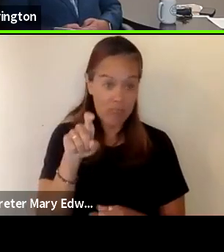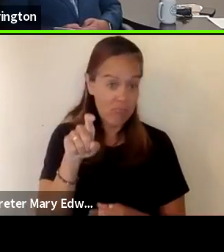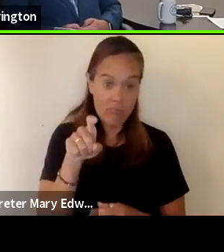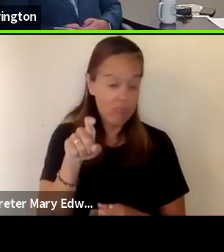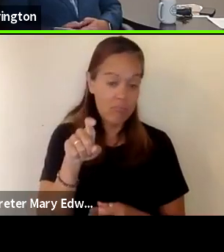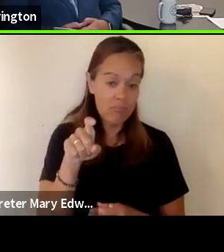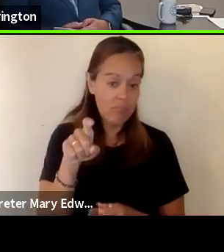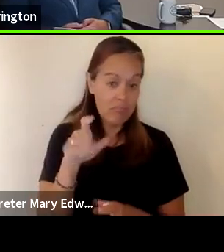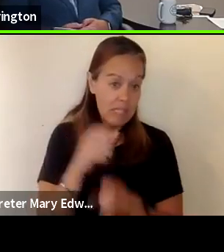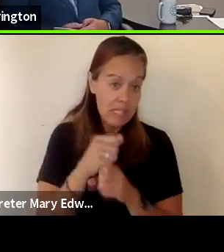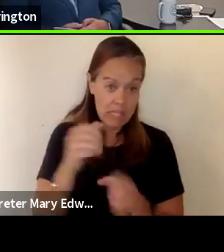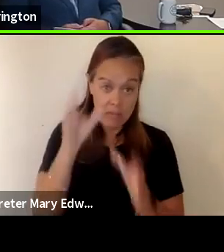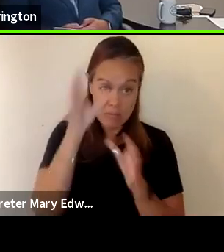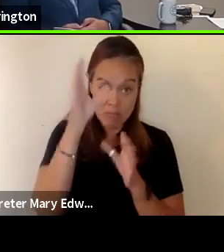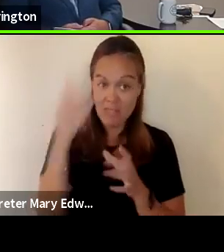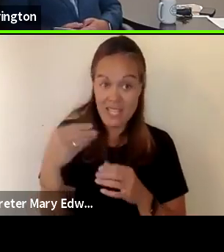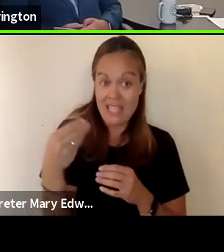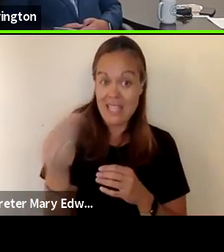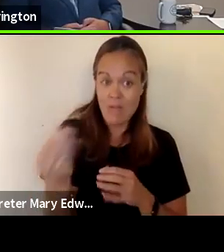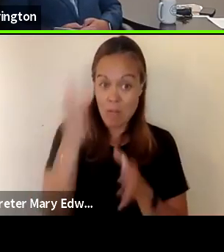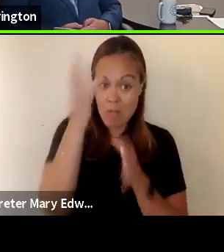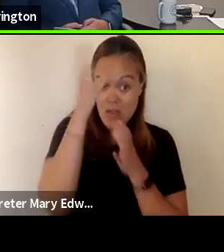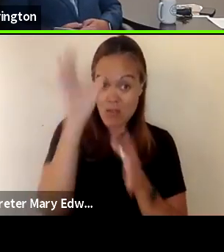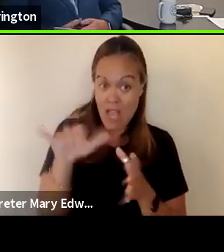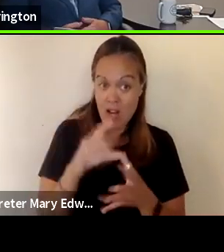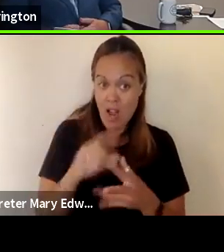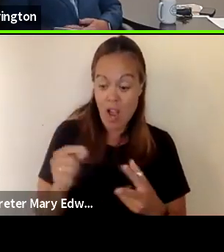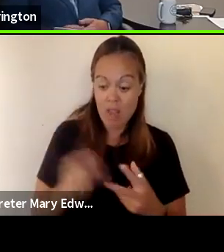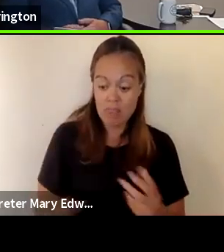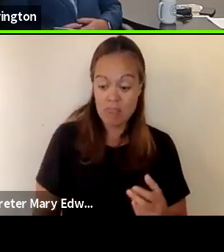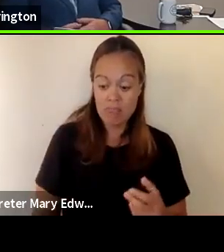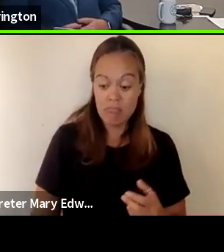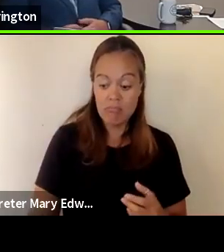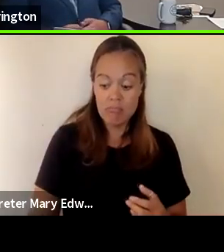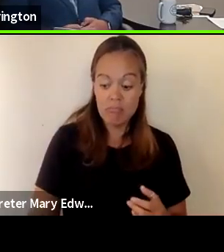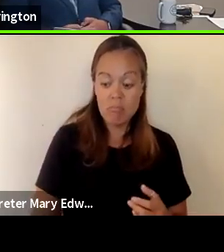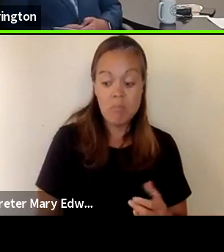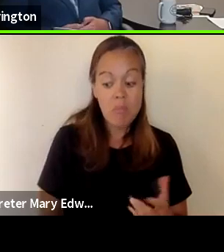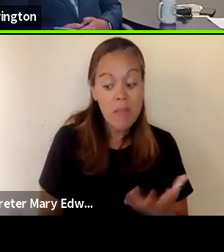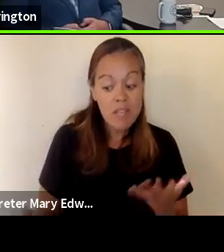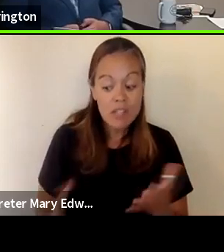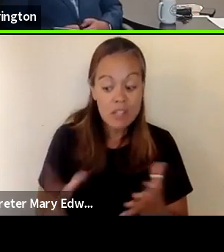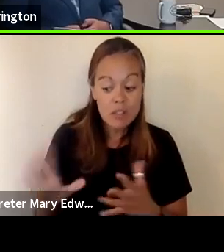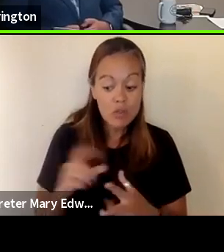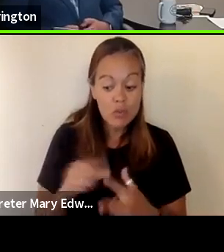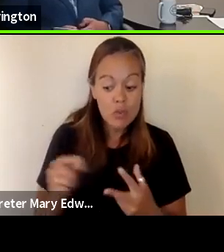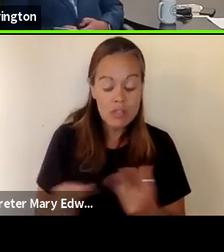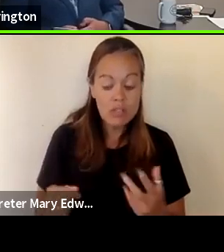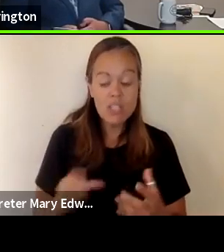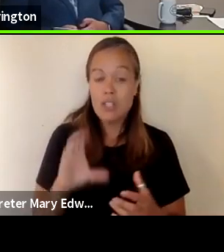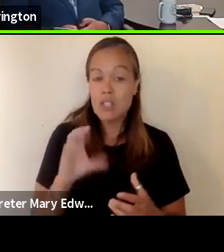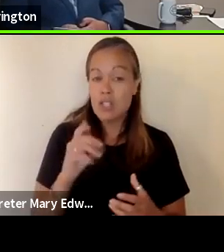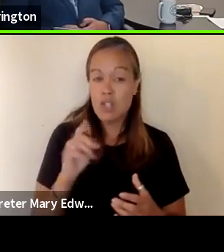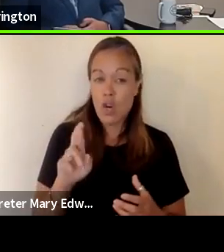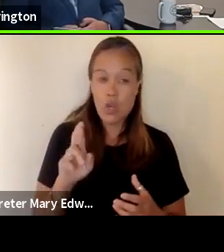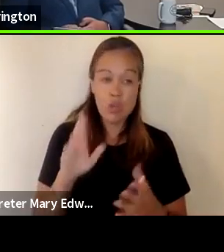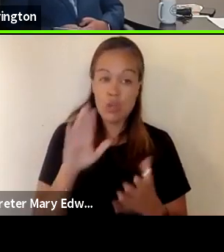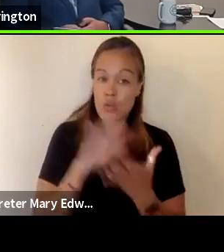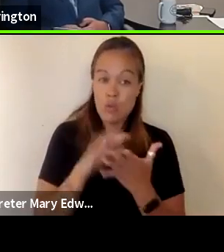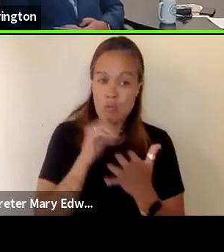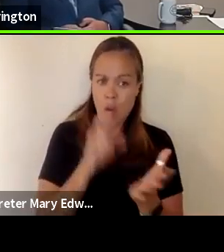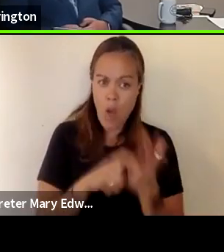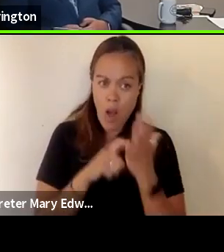give parents an option that's it by they they may choose to give parents an option but charter schools are not required to